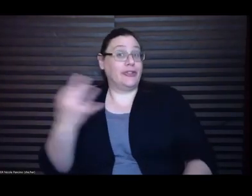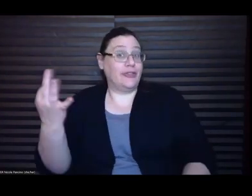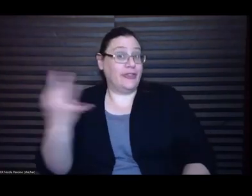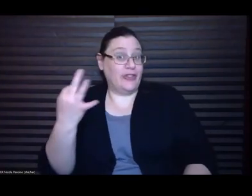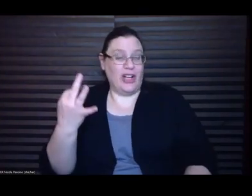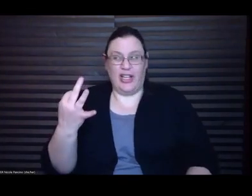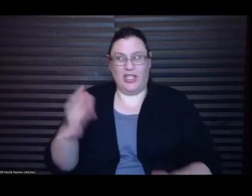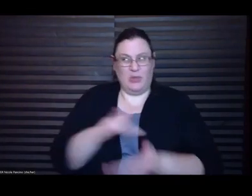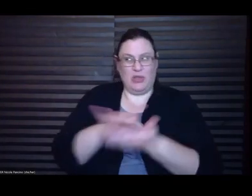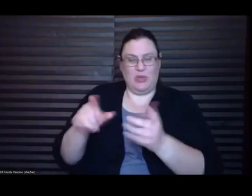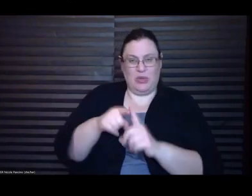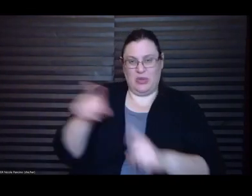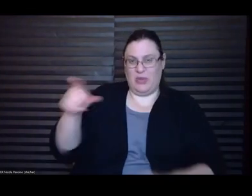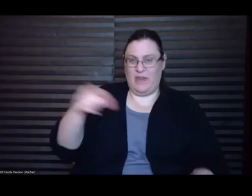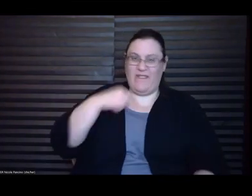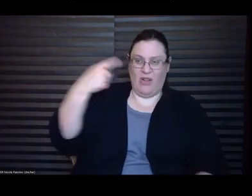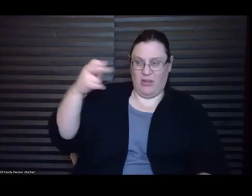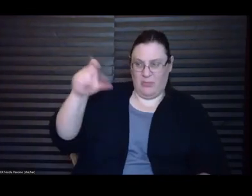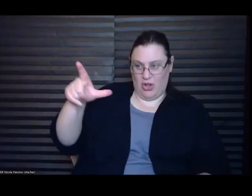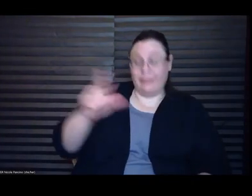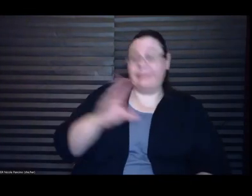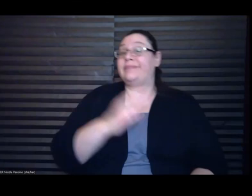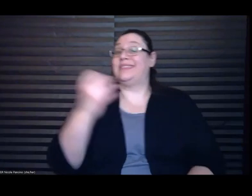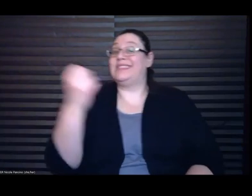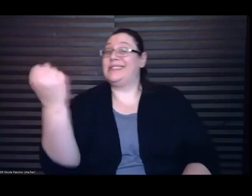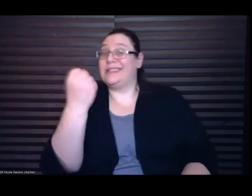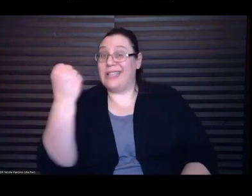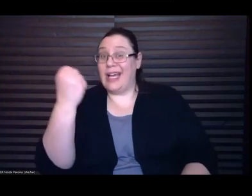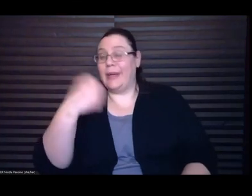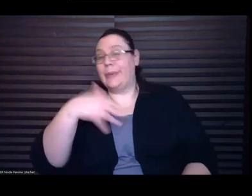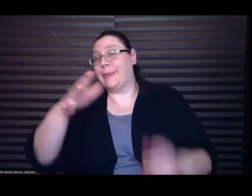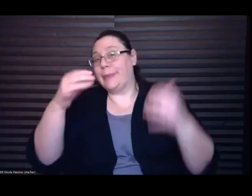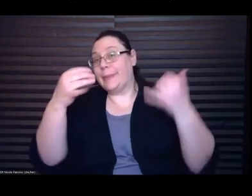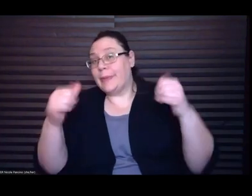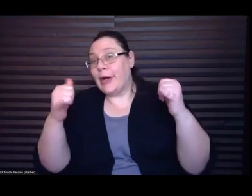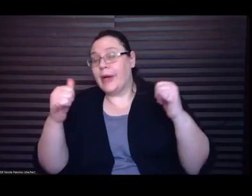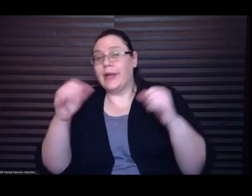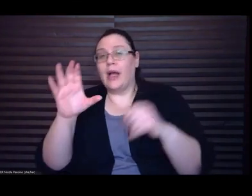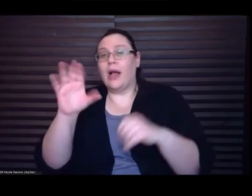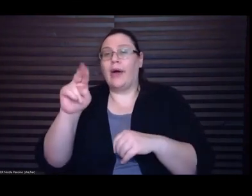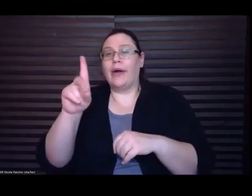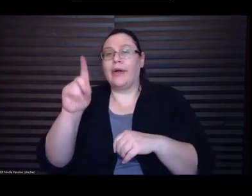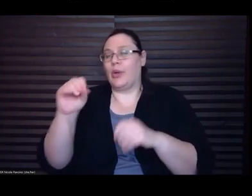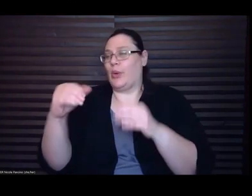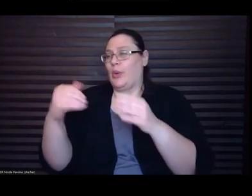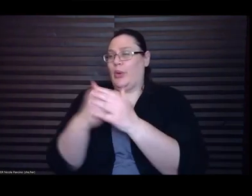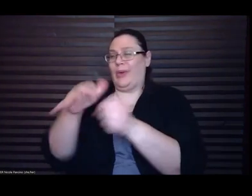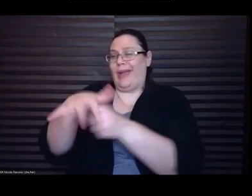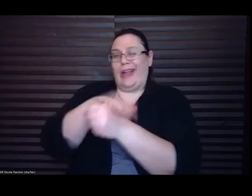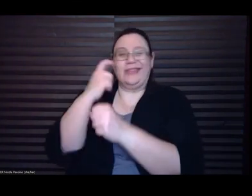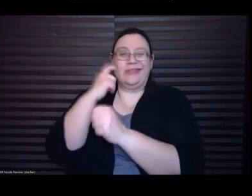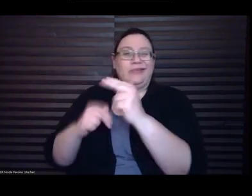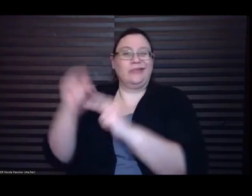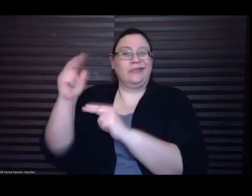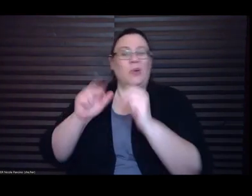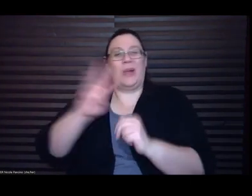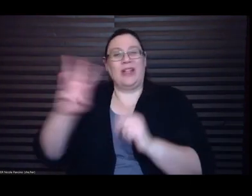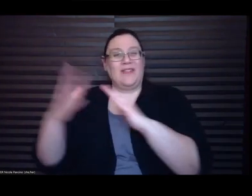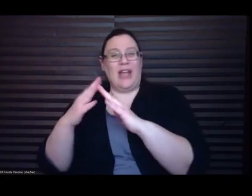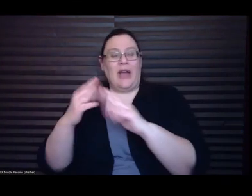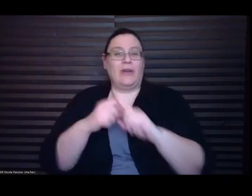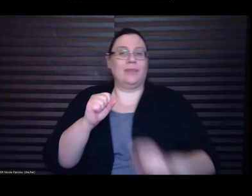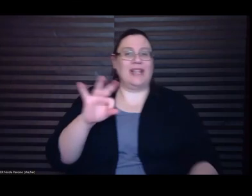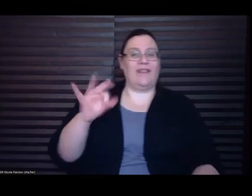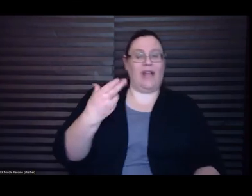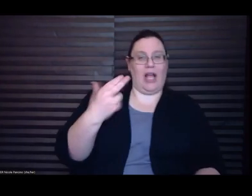gone to a party at a condo in a new development west of town with friends from Santa Fe High and had spent the evening sipping from other people's drinks.